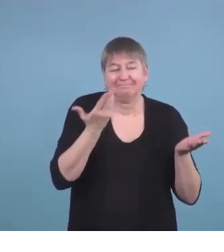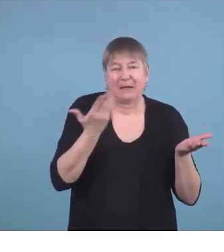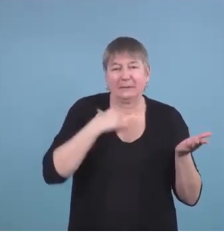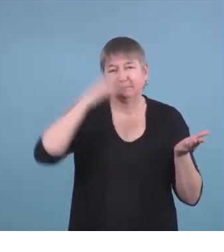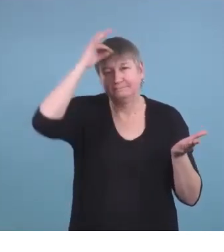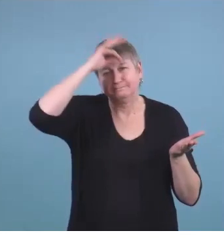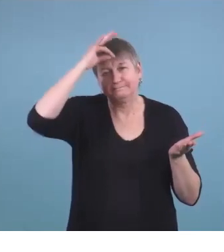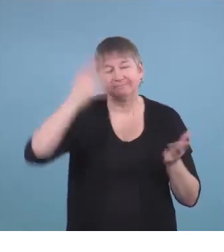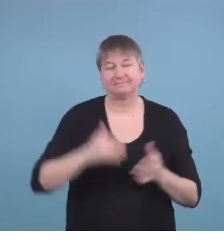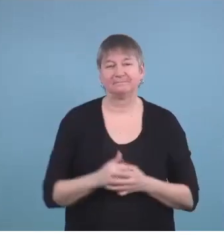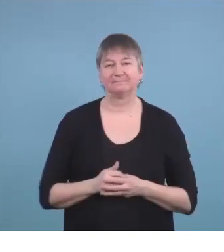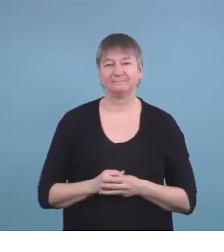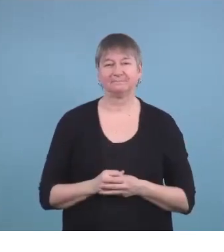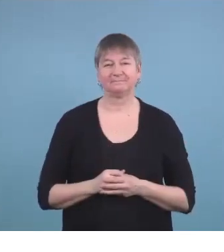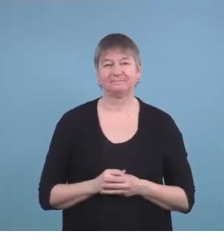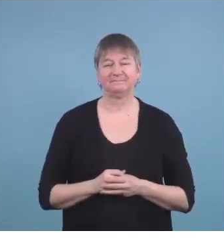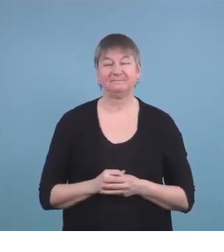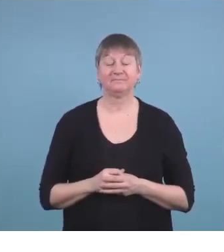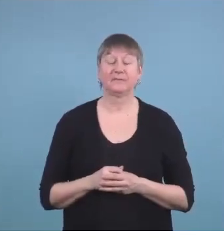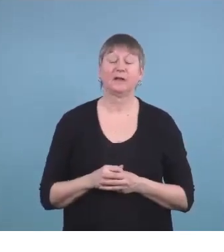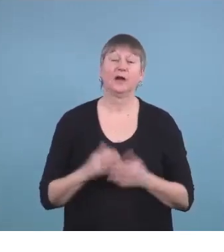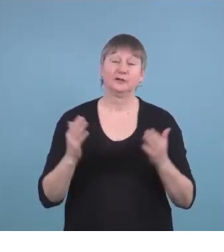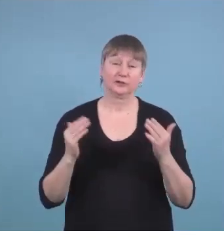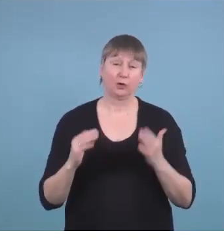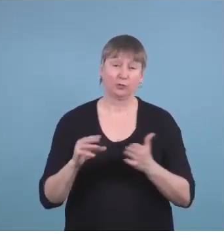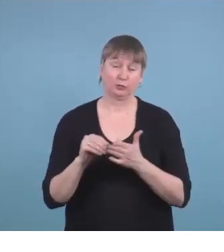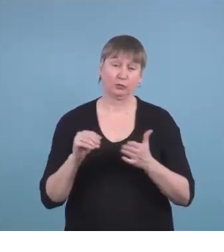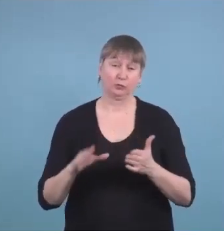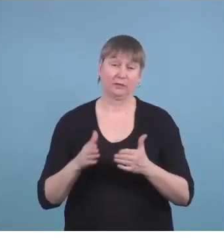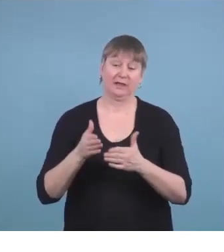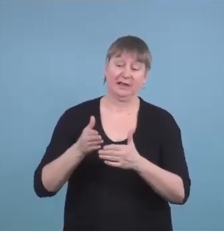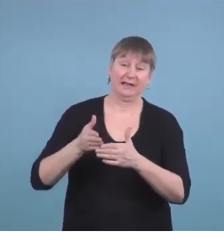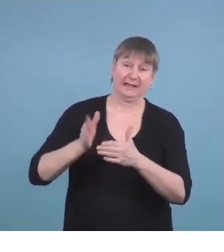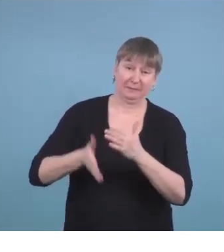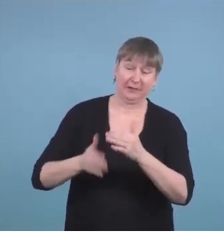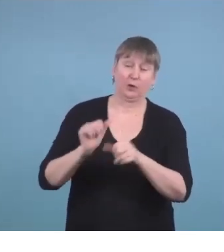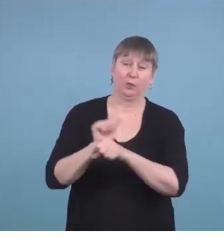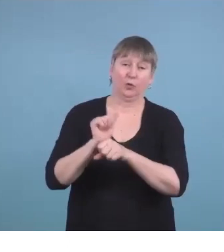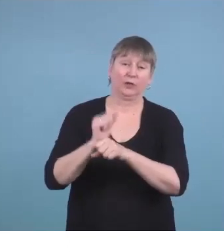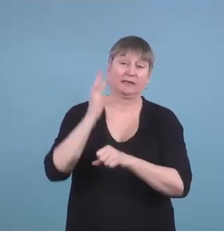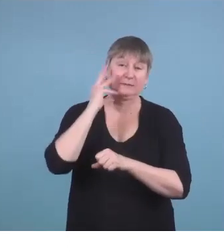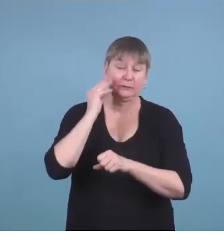Many of our students therefore complete their work experience in the school.